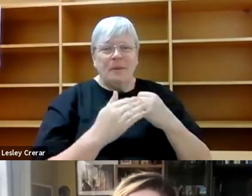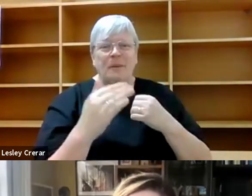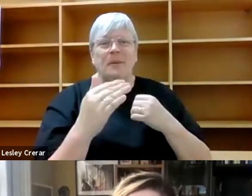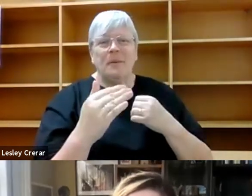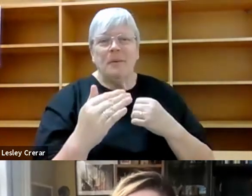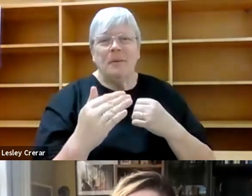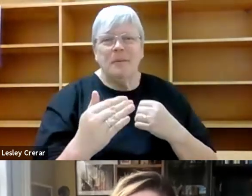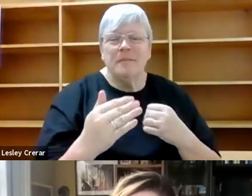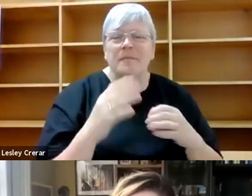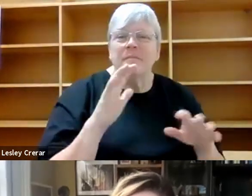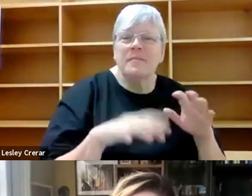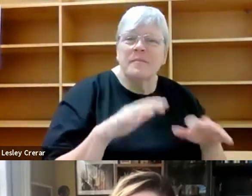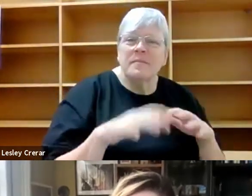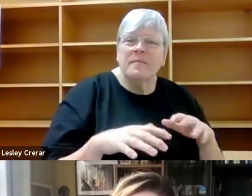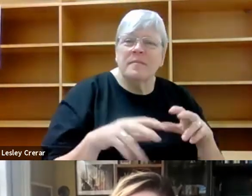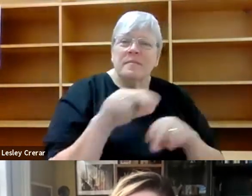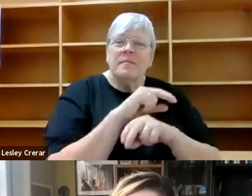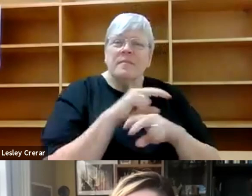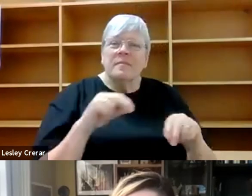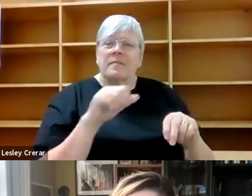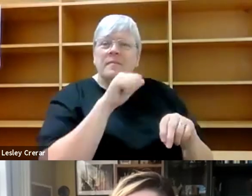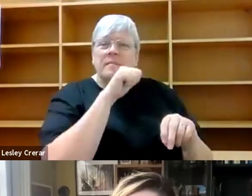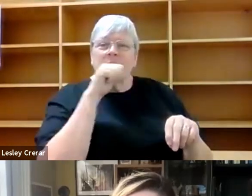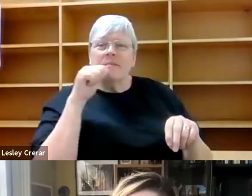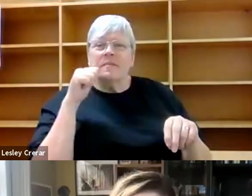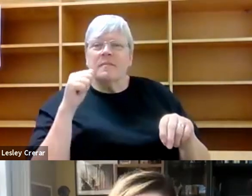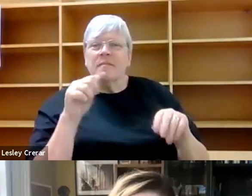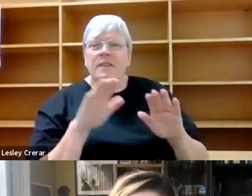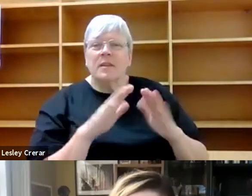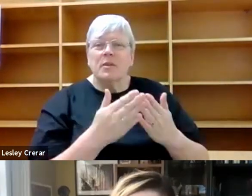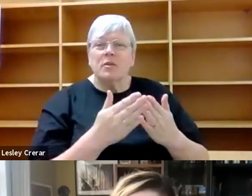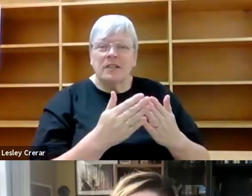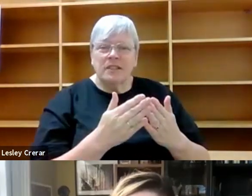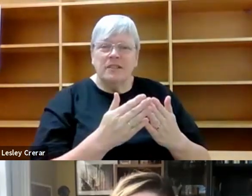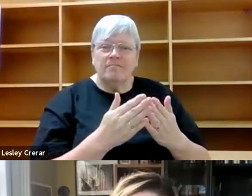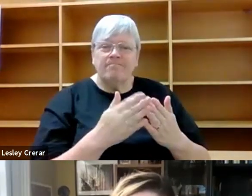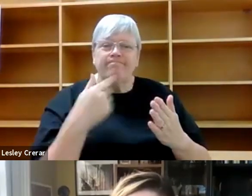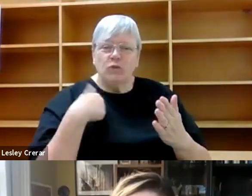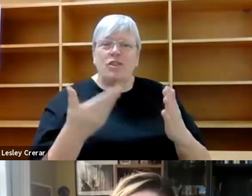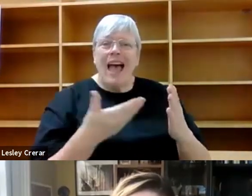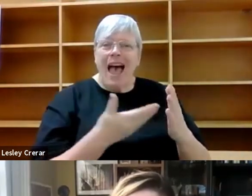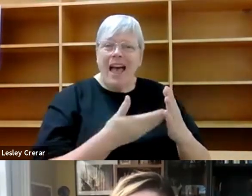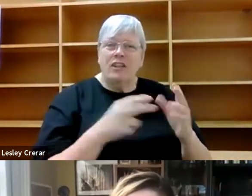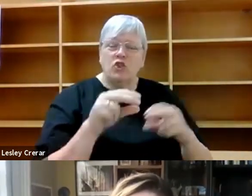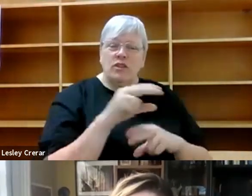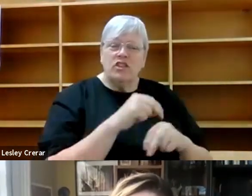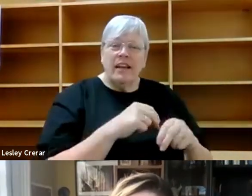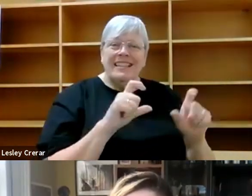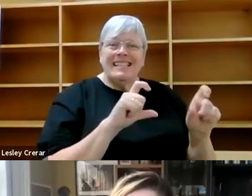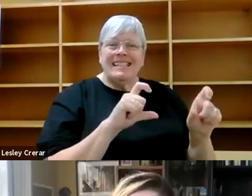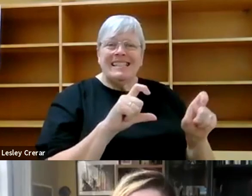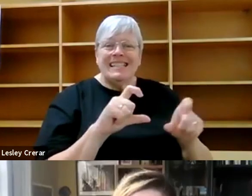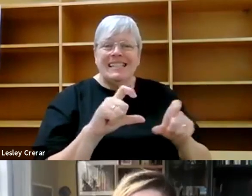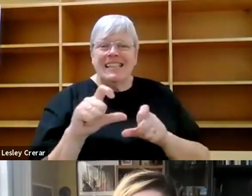type in the chapter. There's a really lovely, um, book by Josie George, and it's called A Still Life.